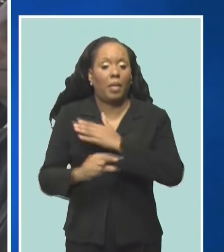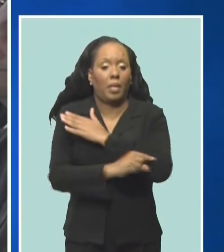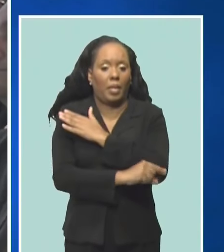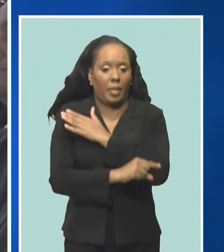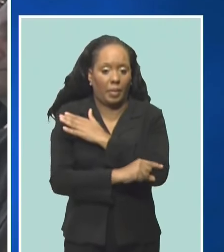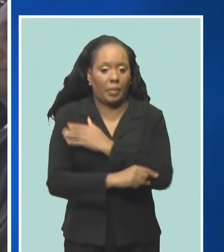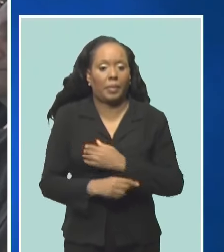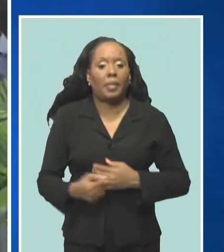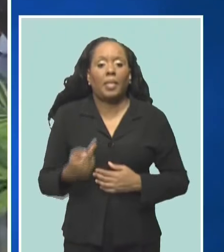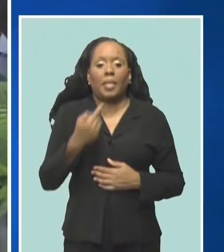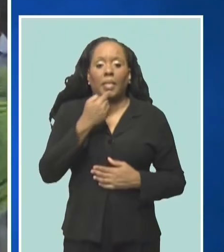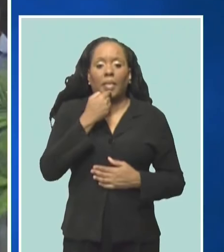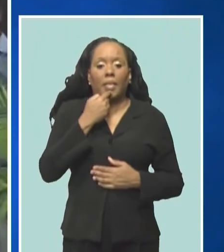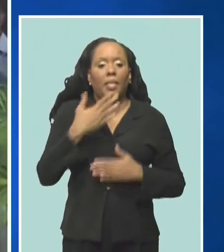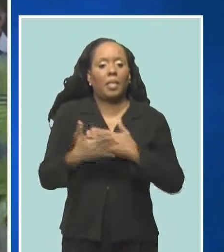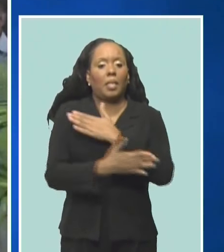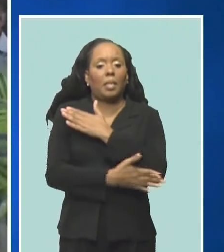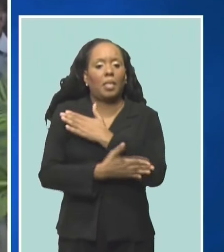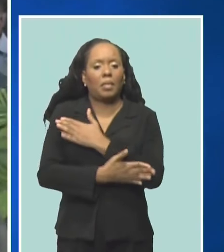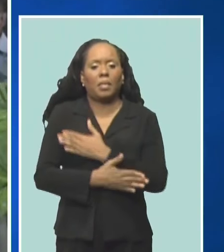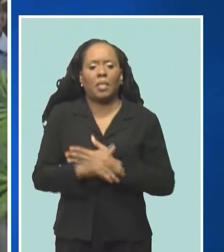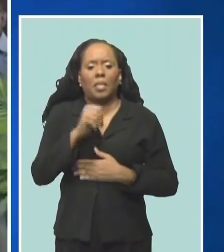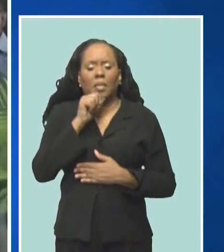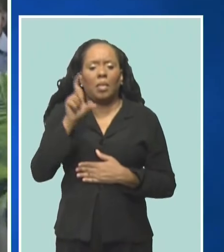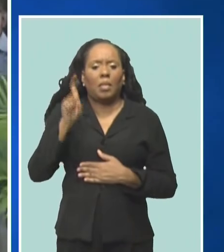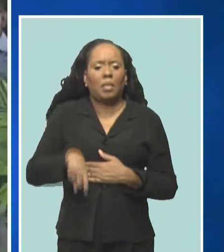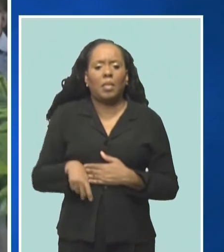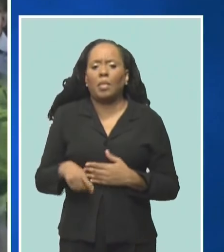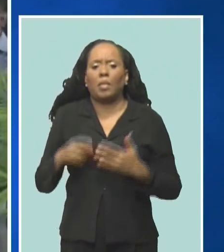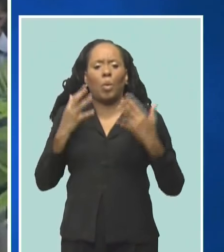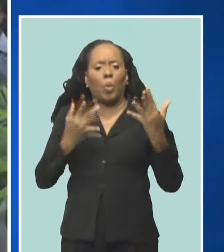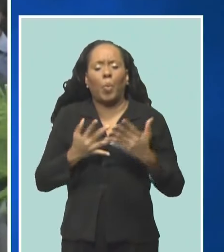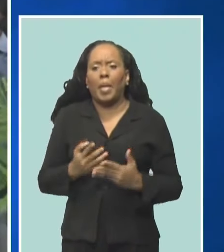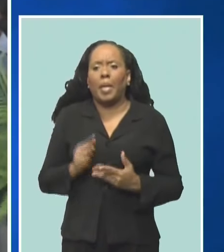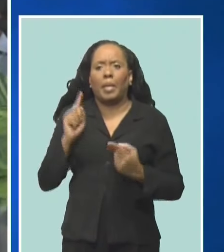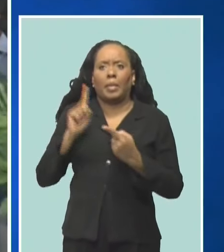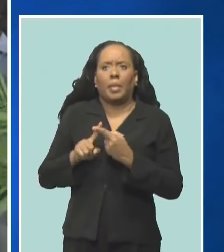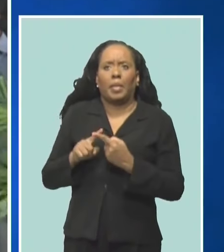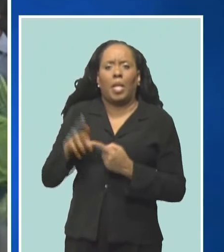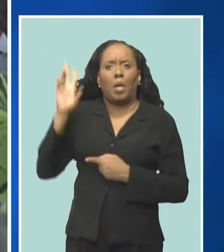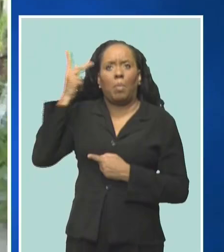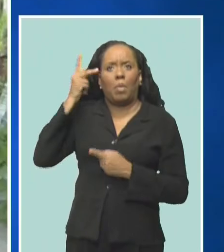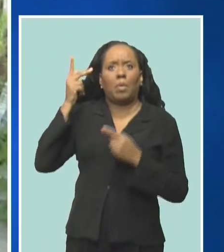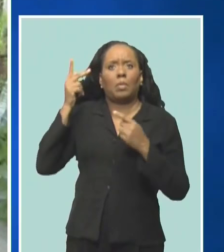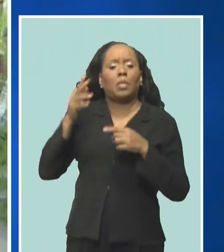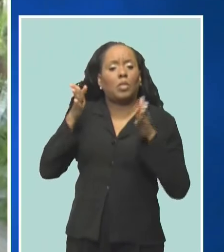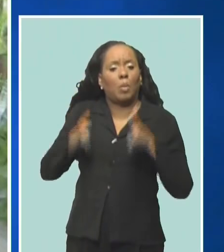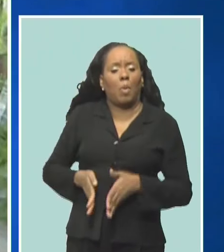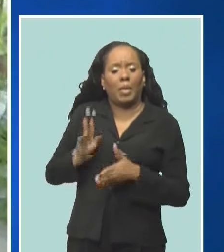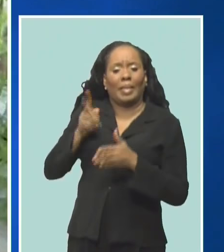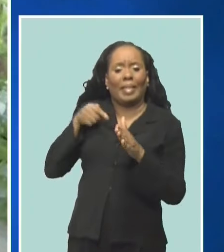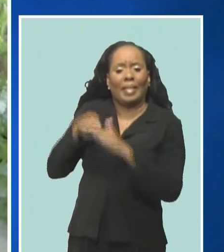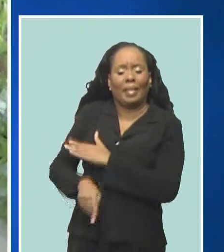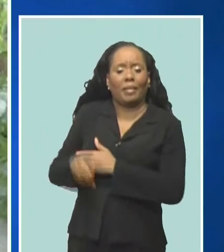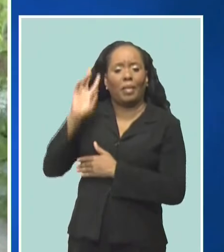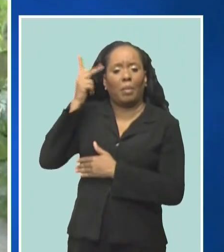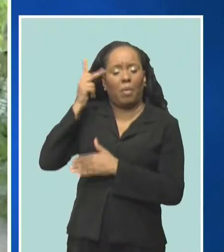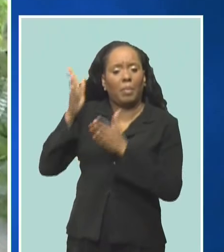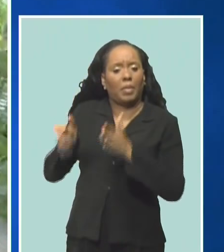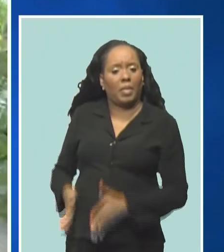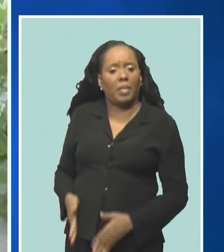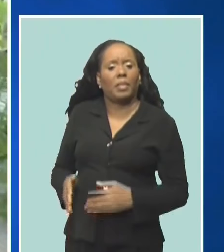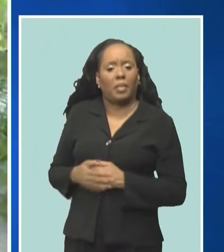and the Atlantic region in Guyana. Mr. Holder says countries should not have to wait until a parliamentarian is assassinated